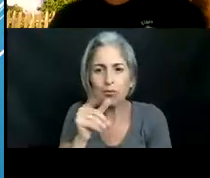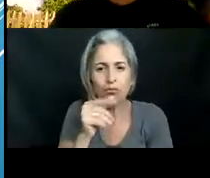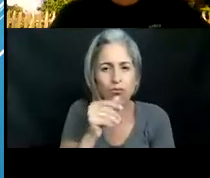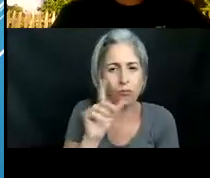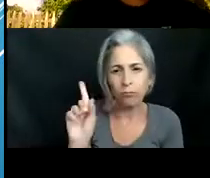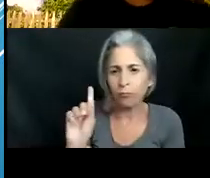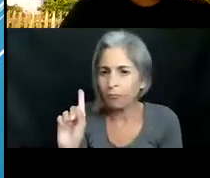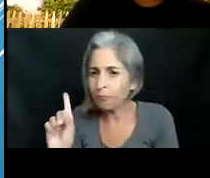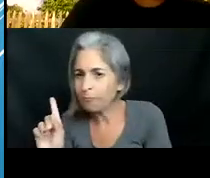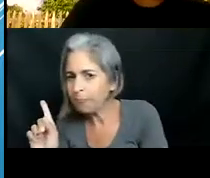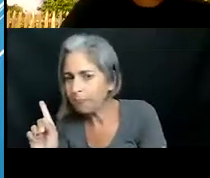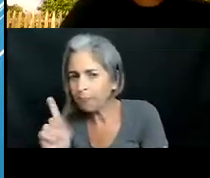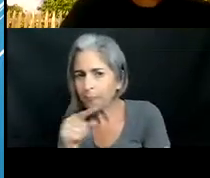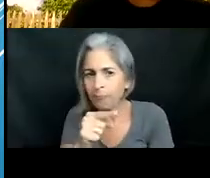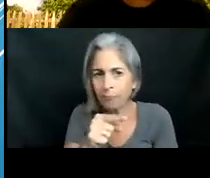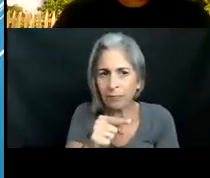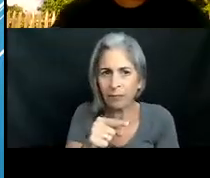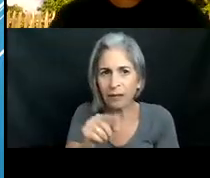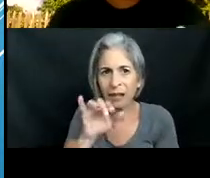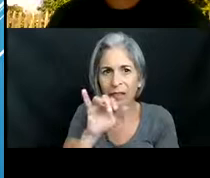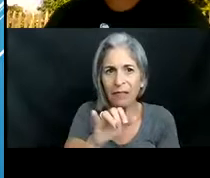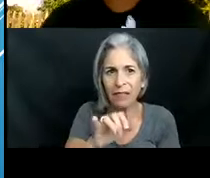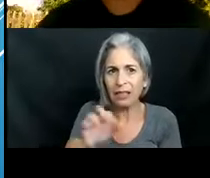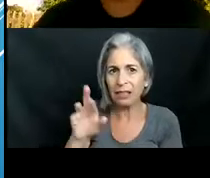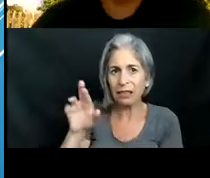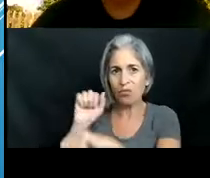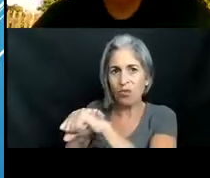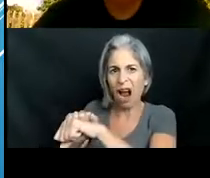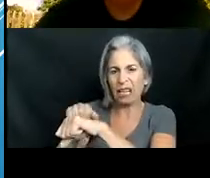this rocky outcrop looks like a good place to start